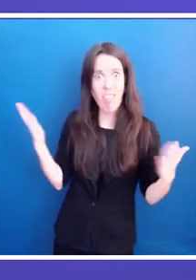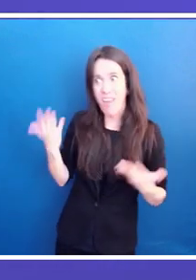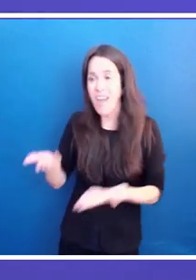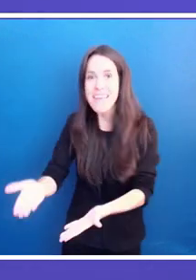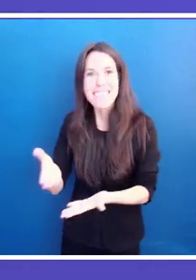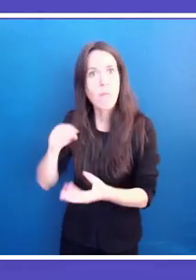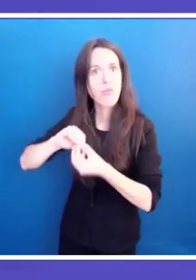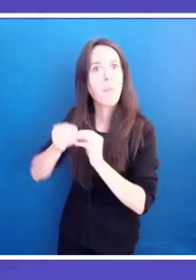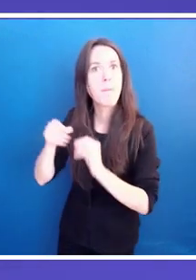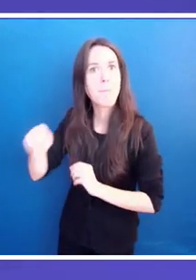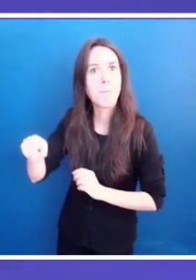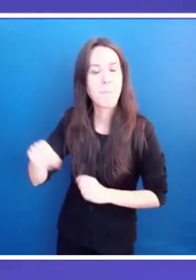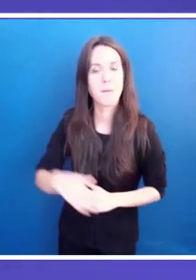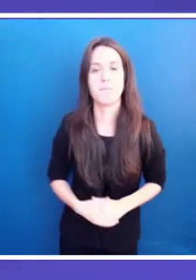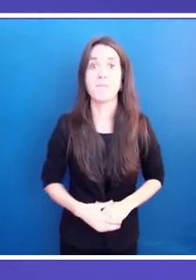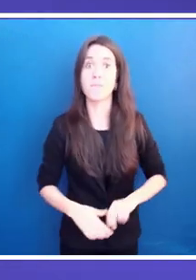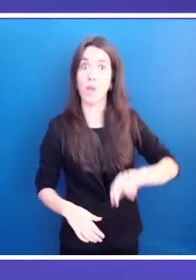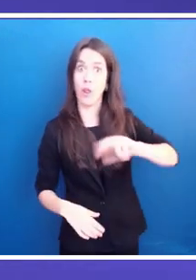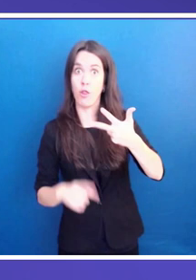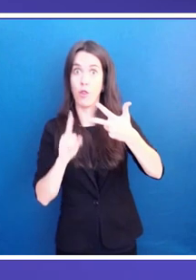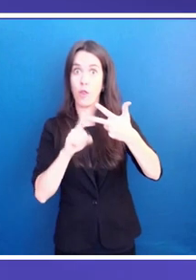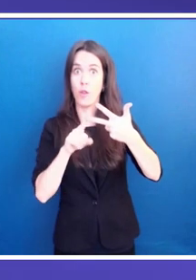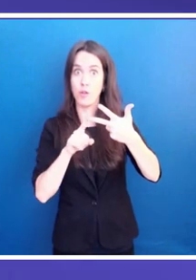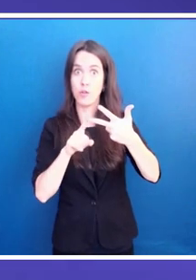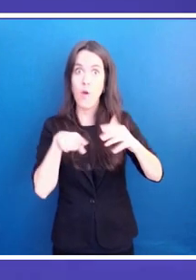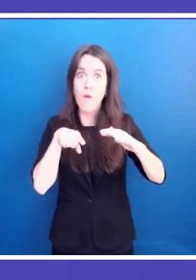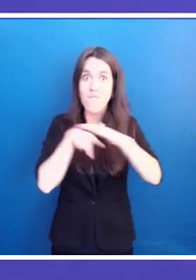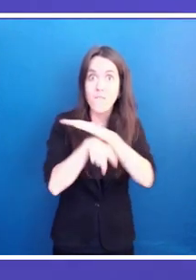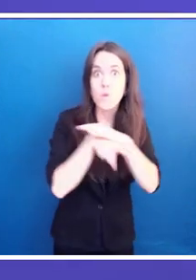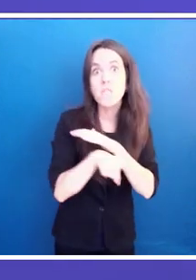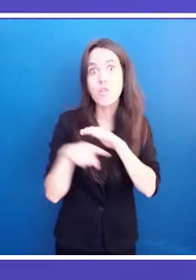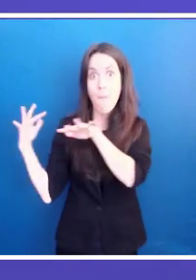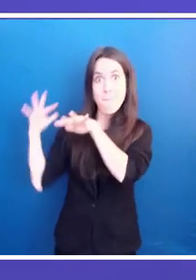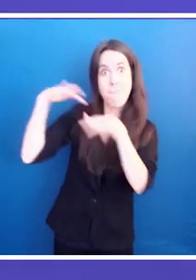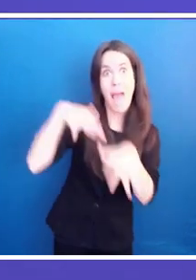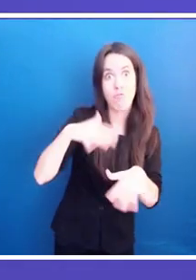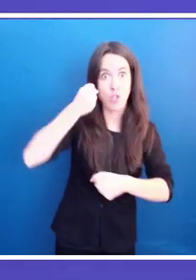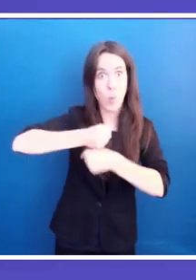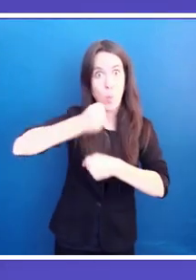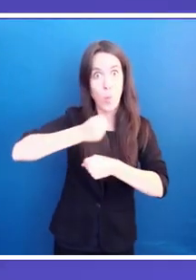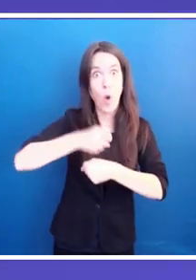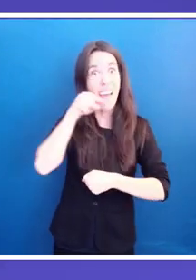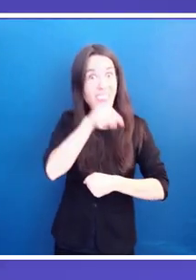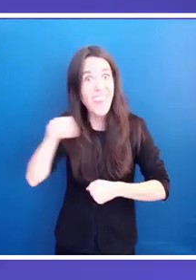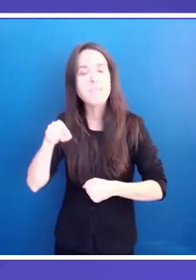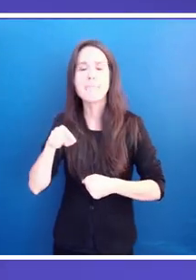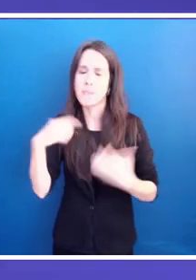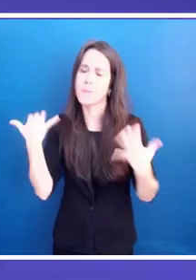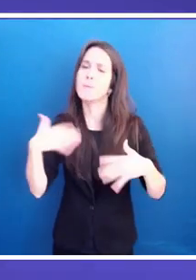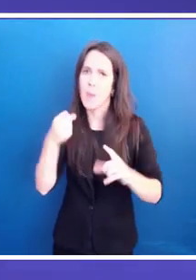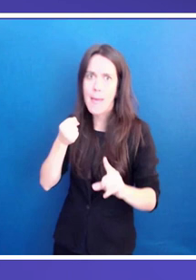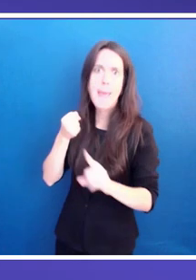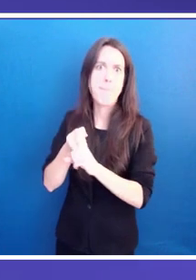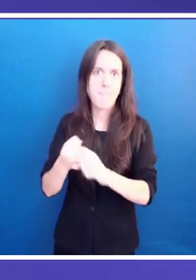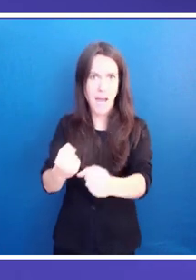refugees and migrant workers would also be impacted as a result of the lack